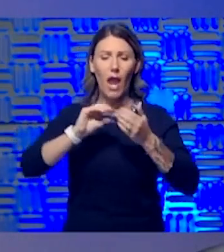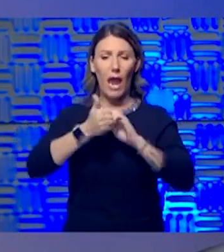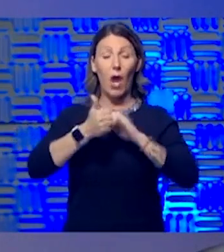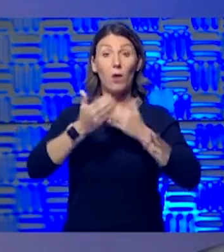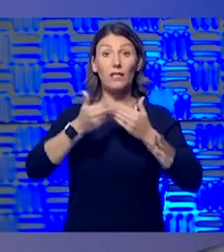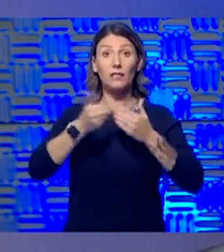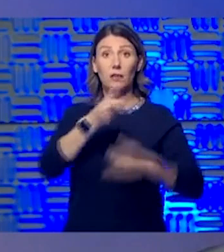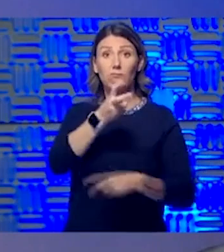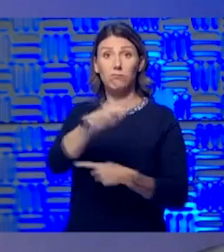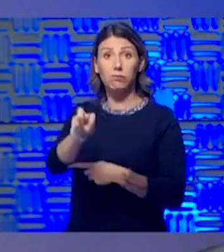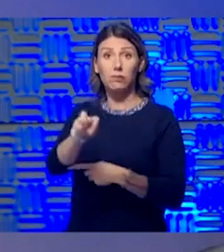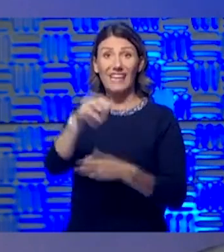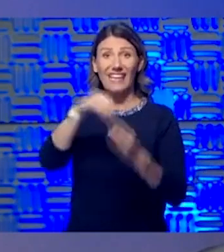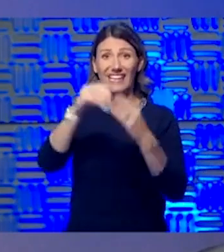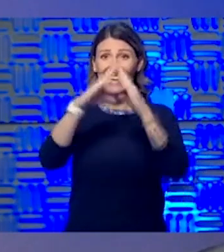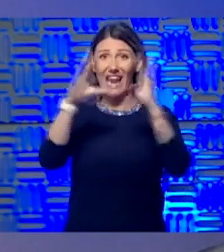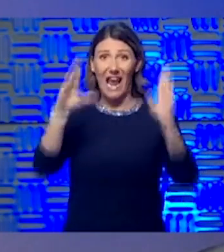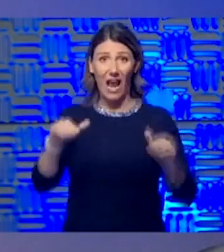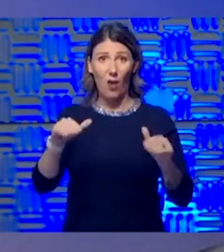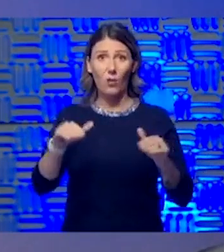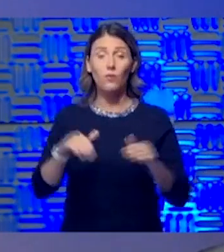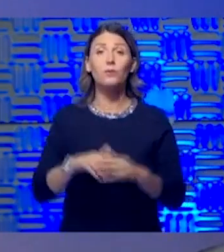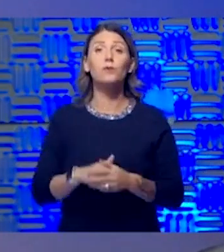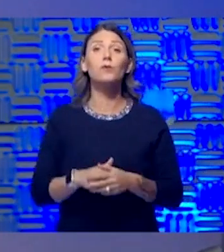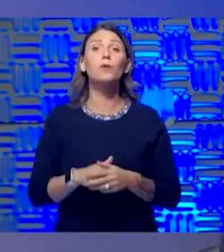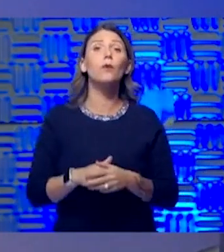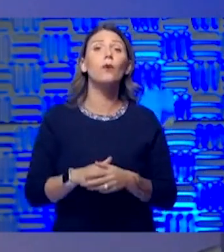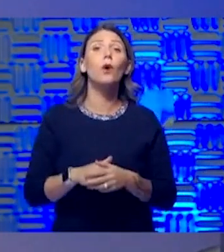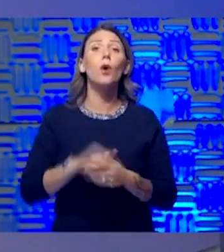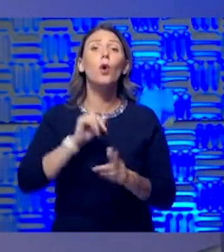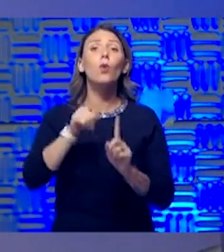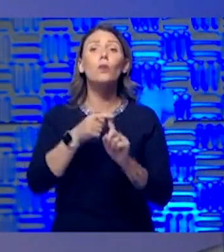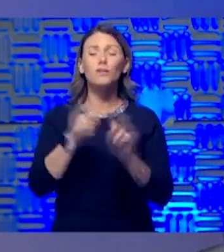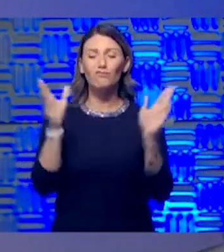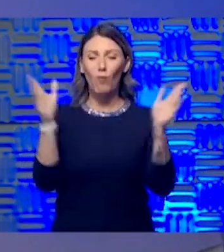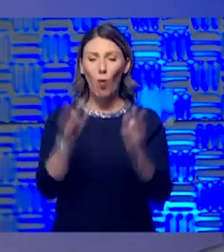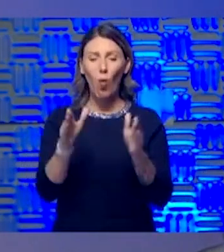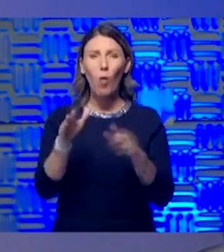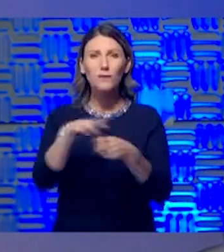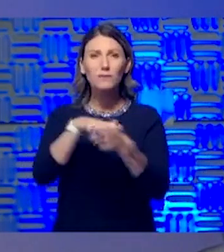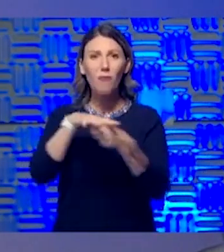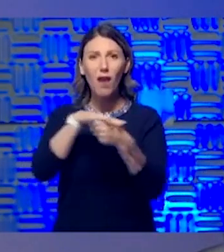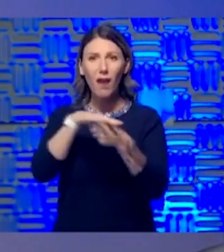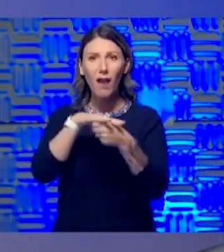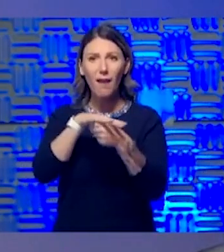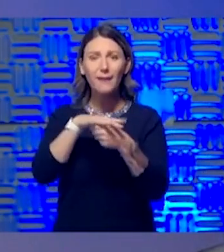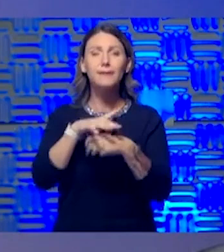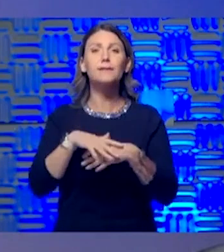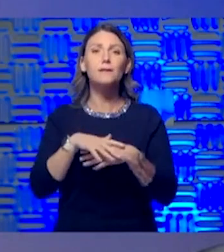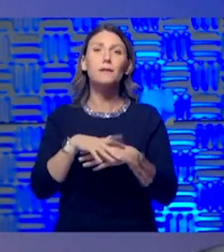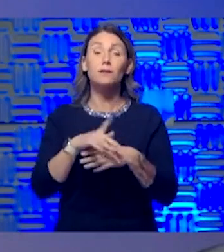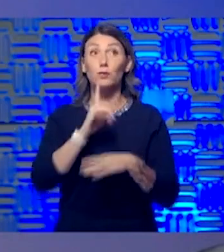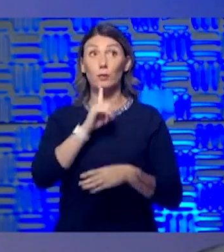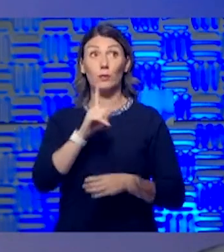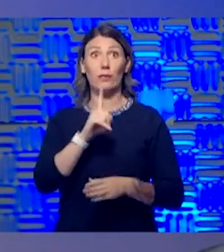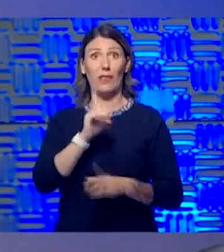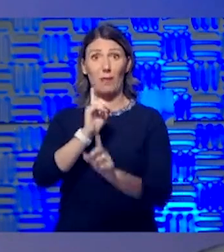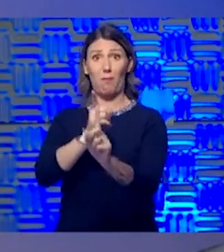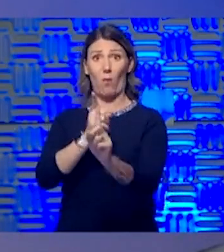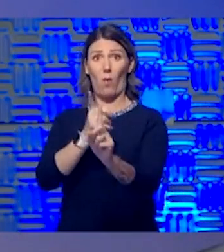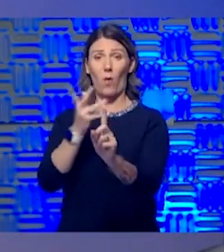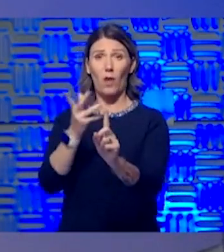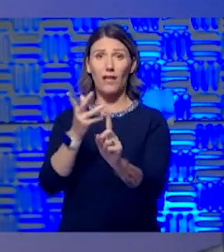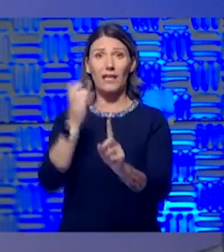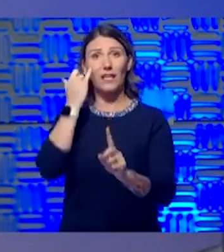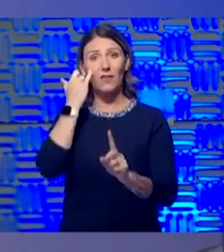households. Certainly, I think when you are dealing with enclosed spaces, I think that's really what we're talking about here, whether it's